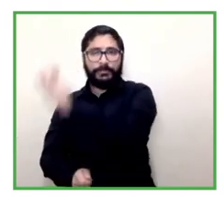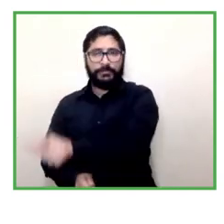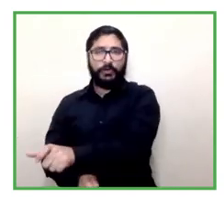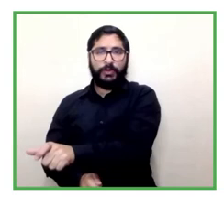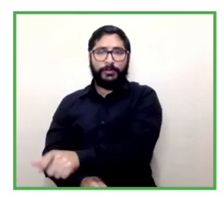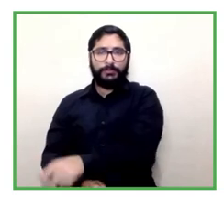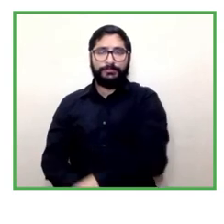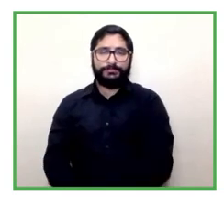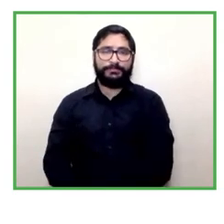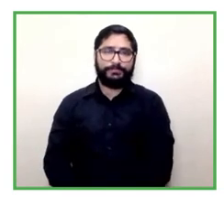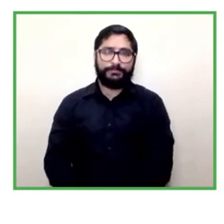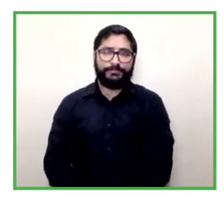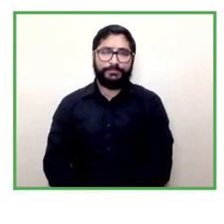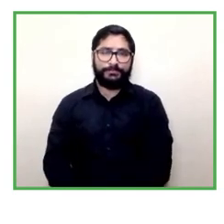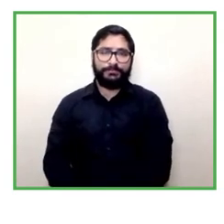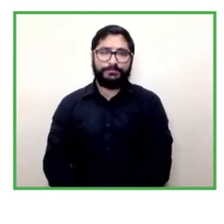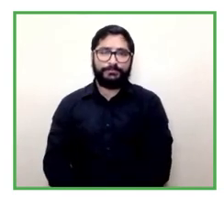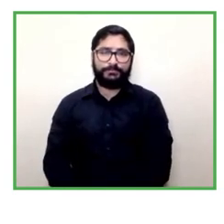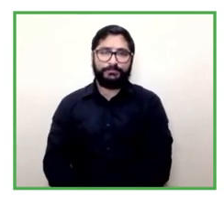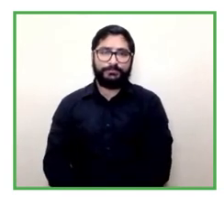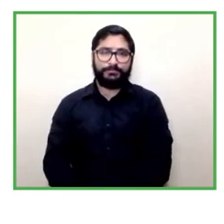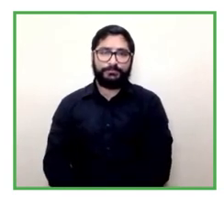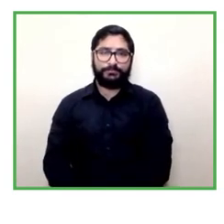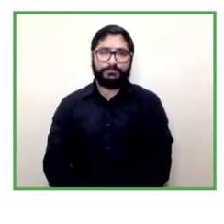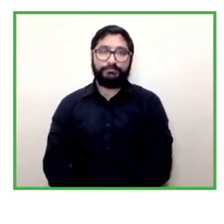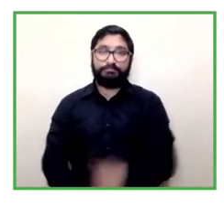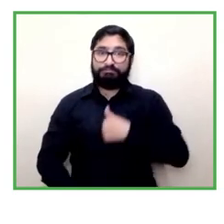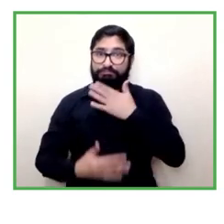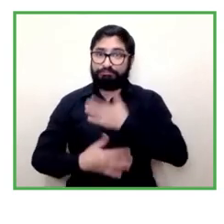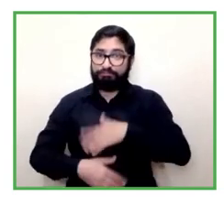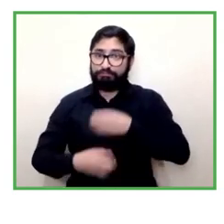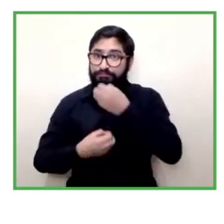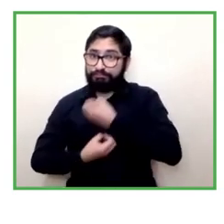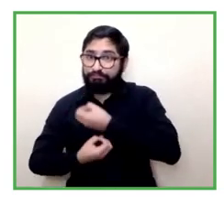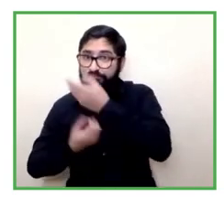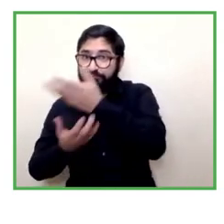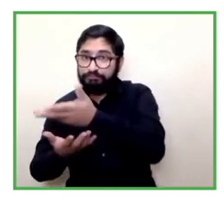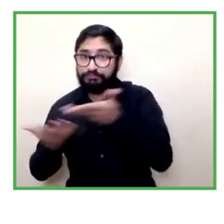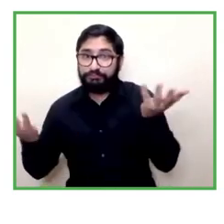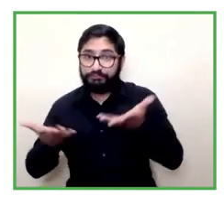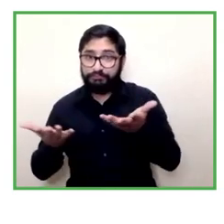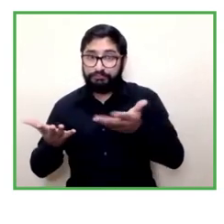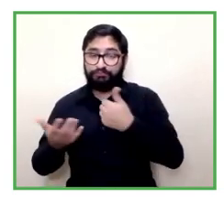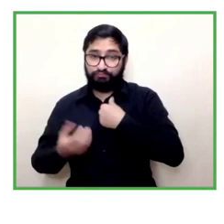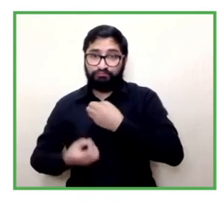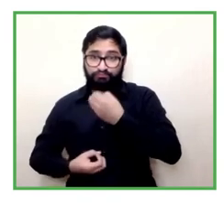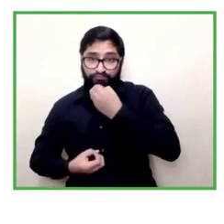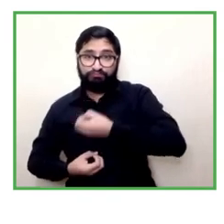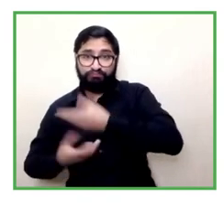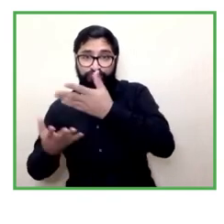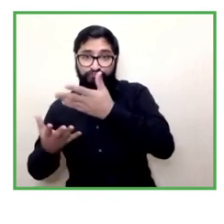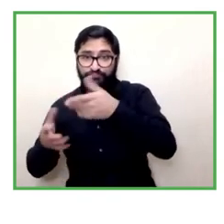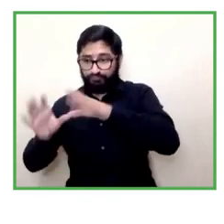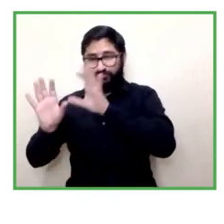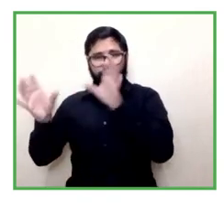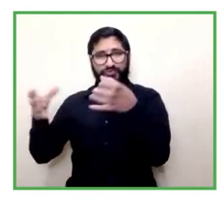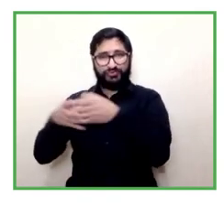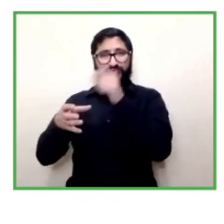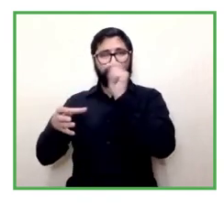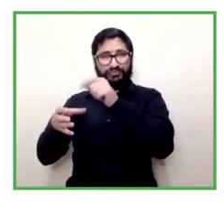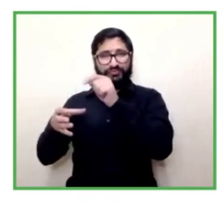tell you that i just wanted to say that since i represent the resisted a cooperative